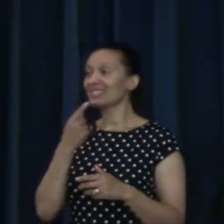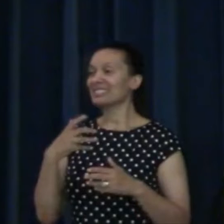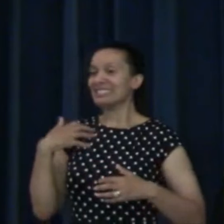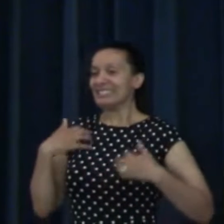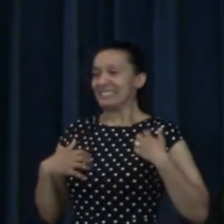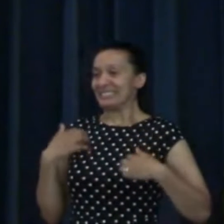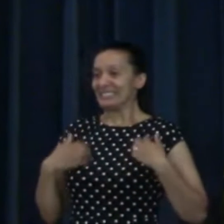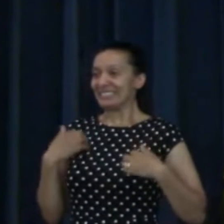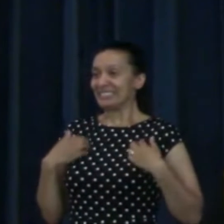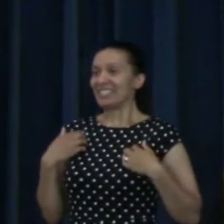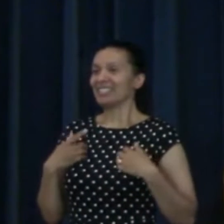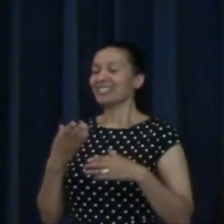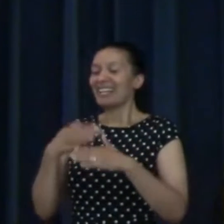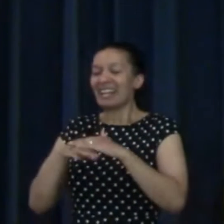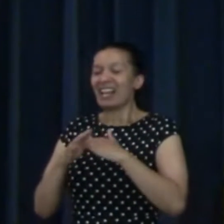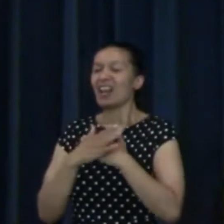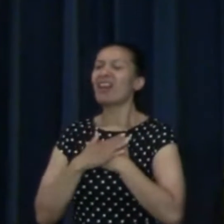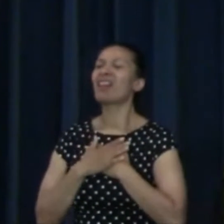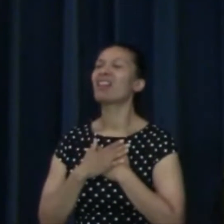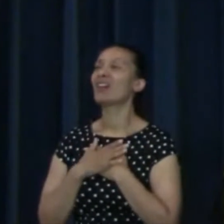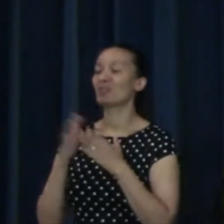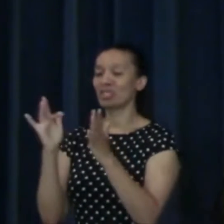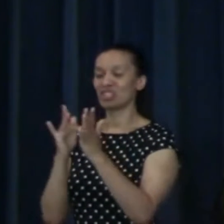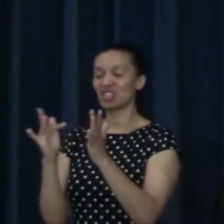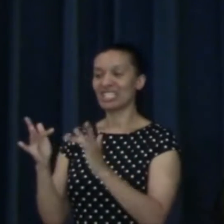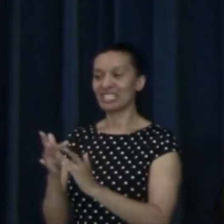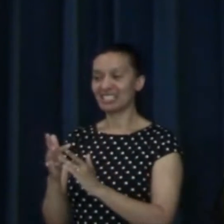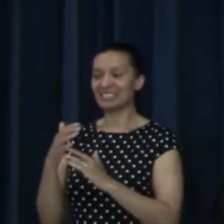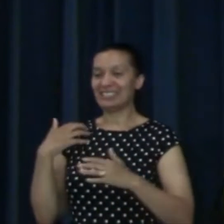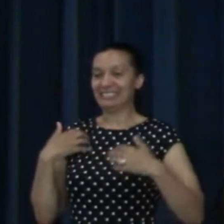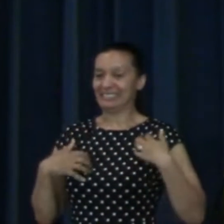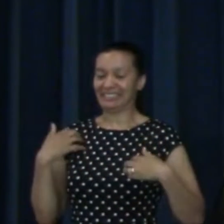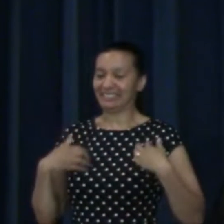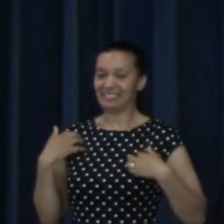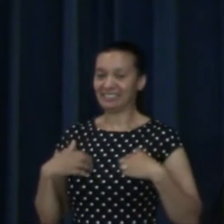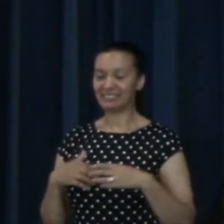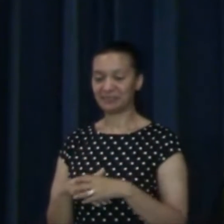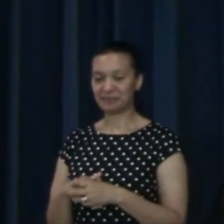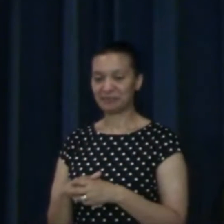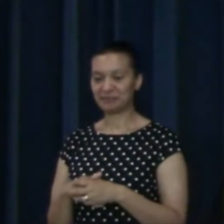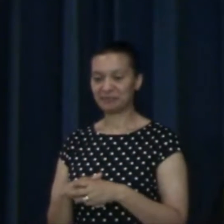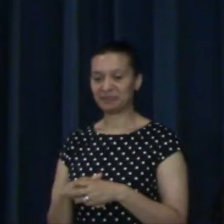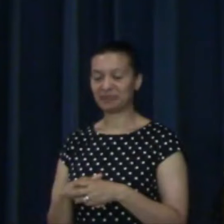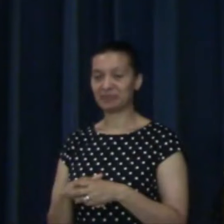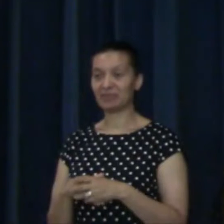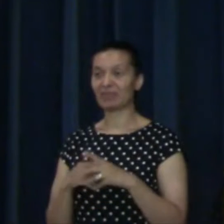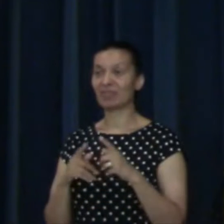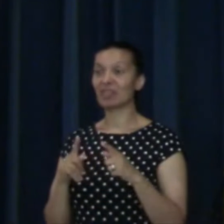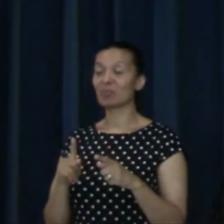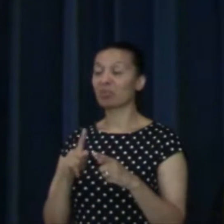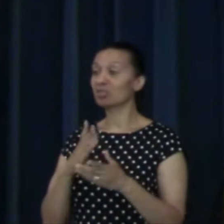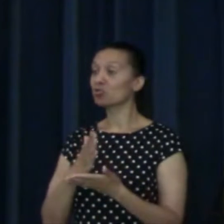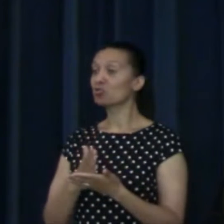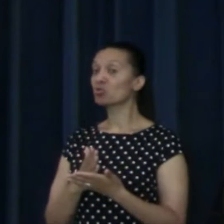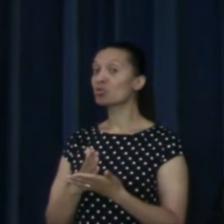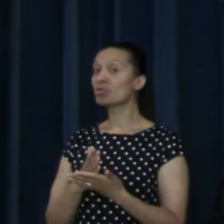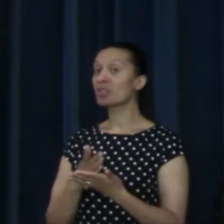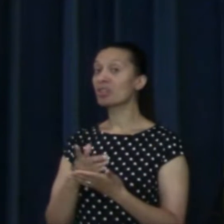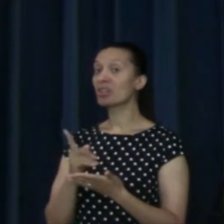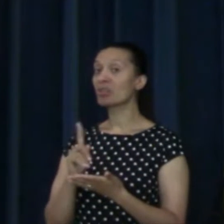just excited. I was in love with Jesus so much. But can I tell you the truth?